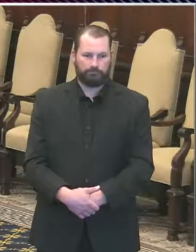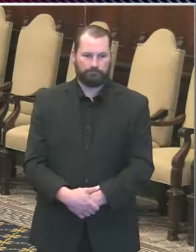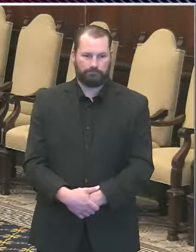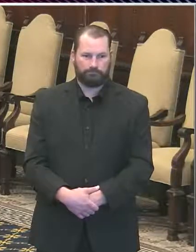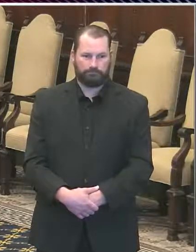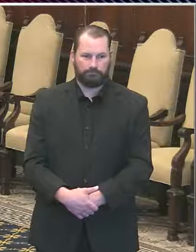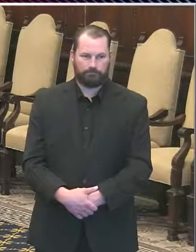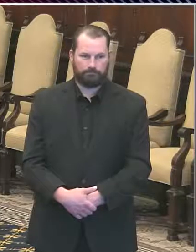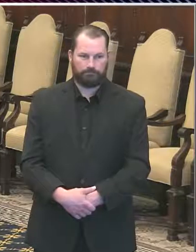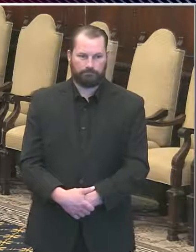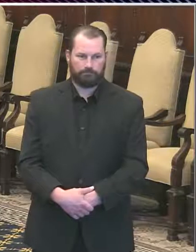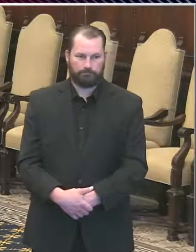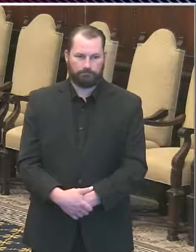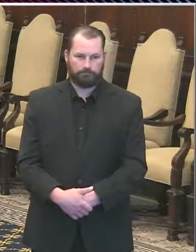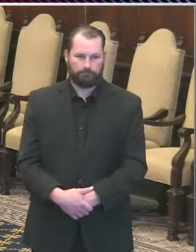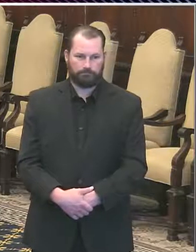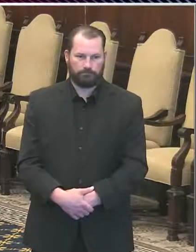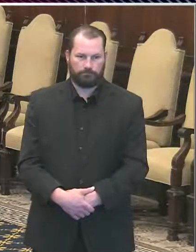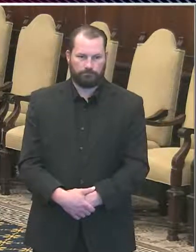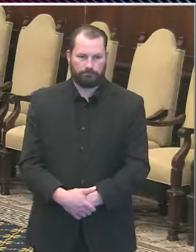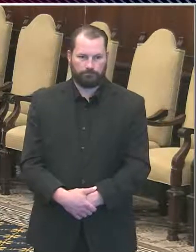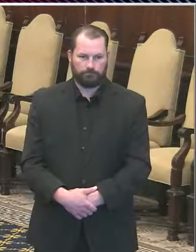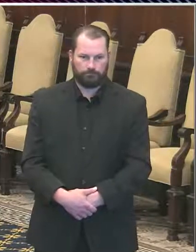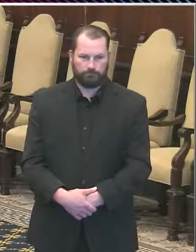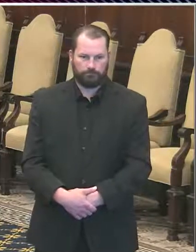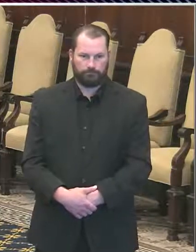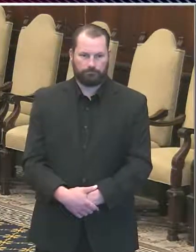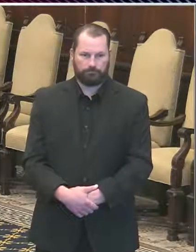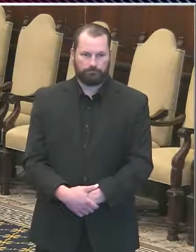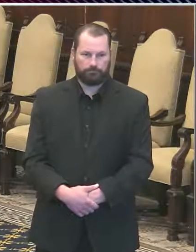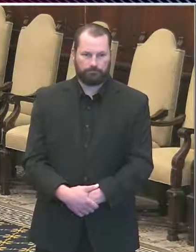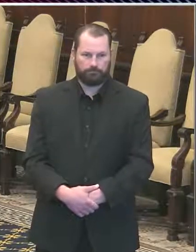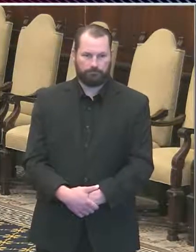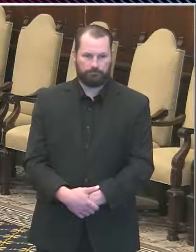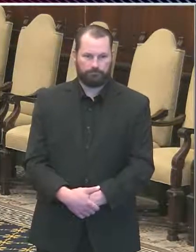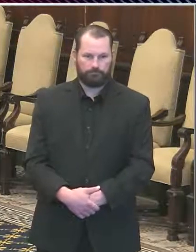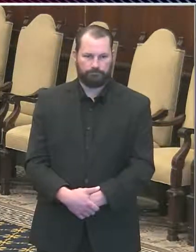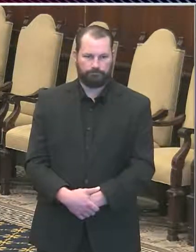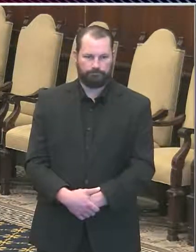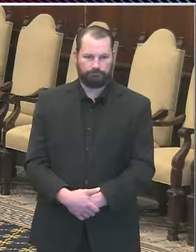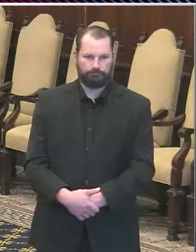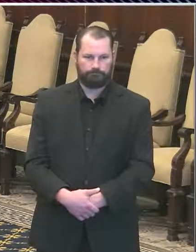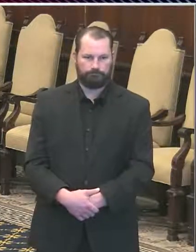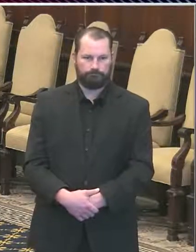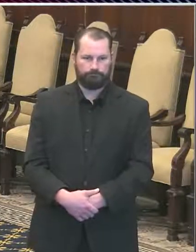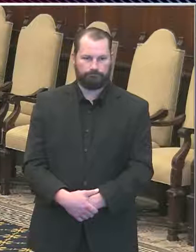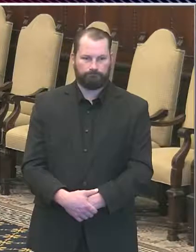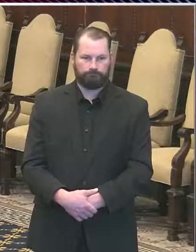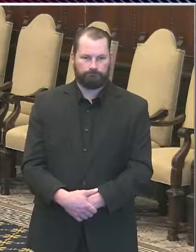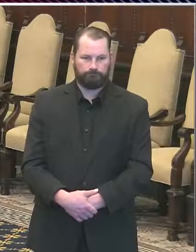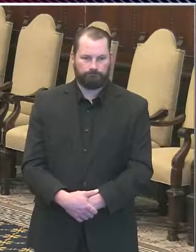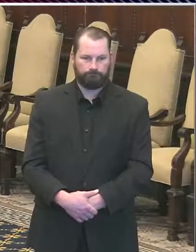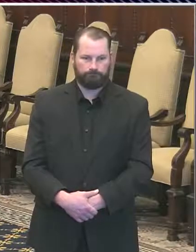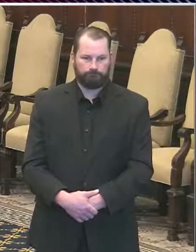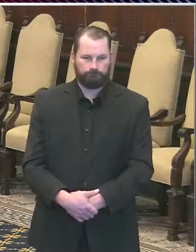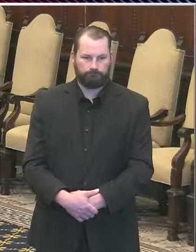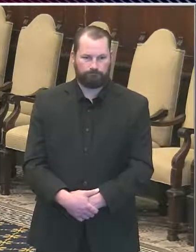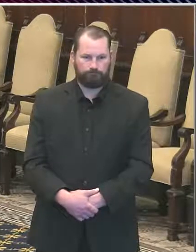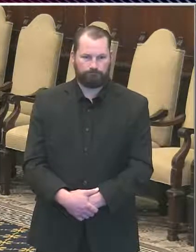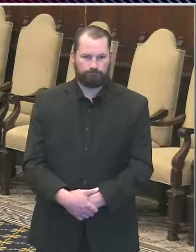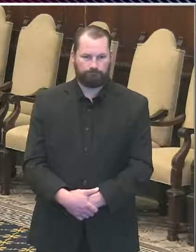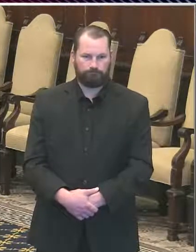rules. However, we're human beings, we're susceptible to virus and we to use the good sense of common to be able